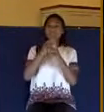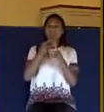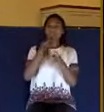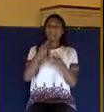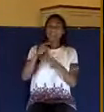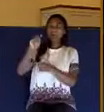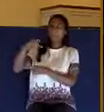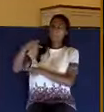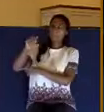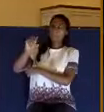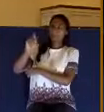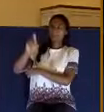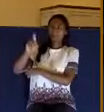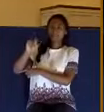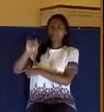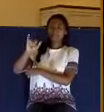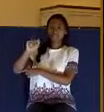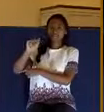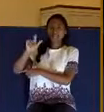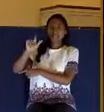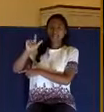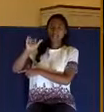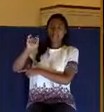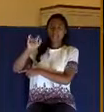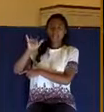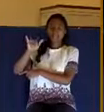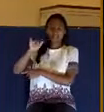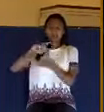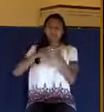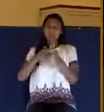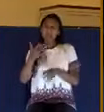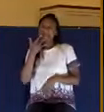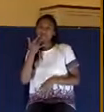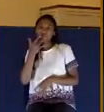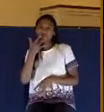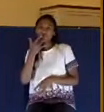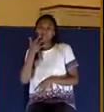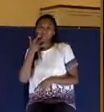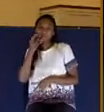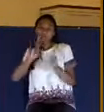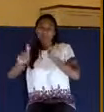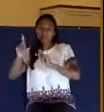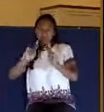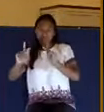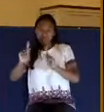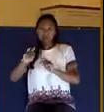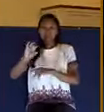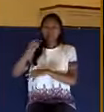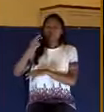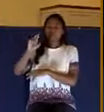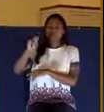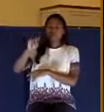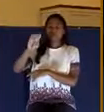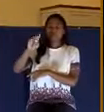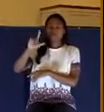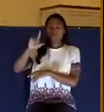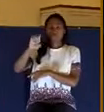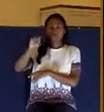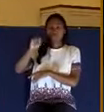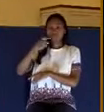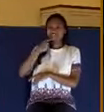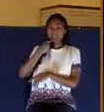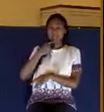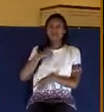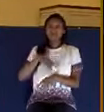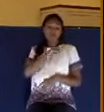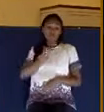it's respect of persons. Just write down a few verses. 2 Chronicles 19.7, Now then, let the fear of the Lord be upon you. Be